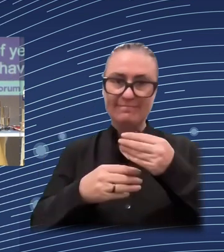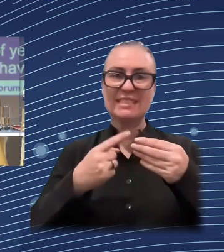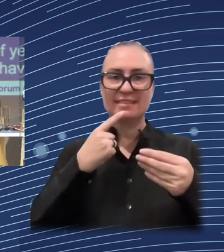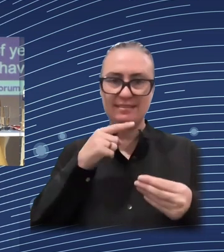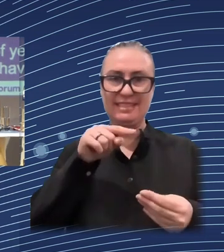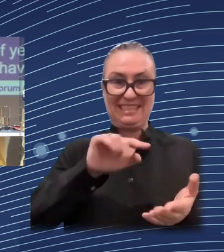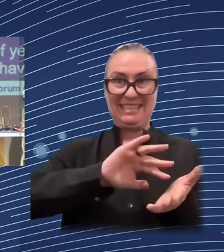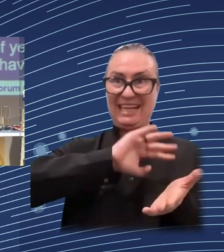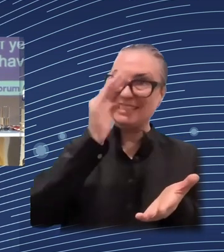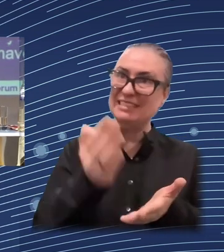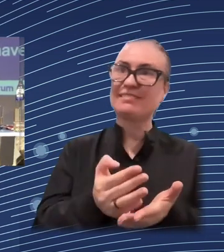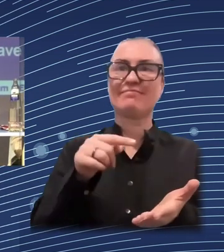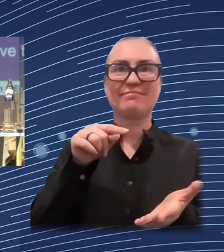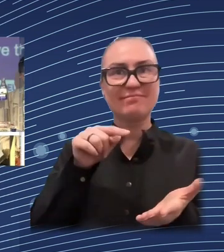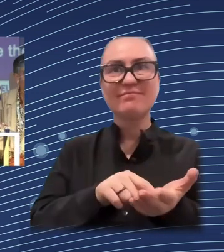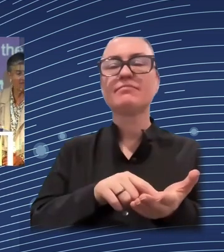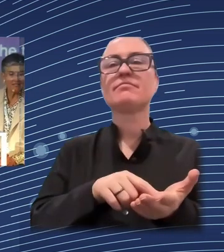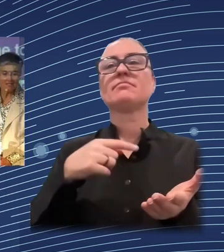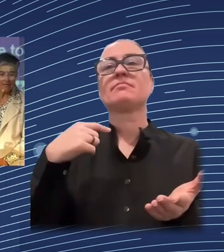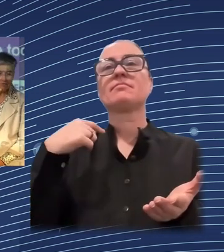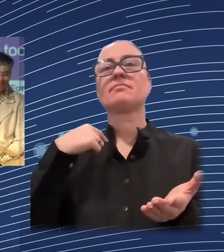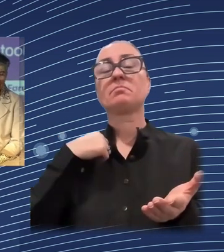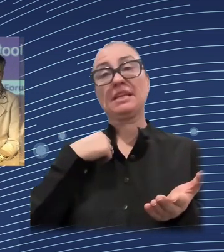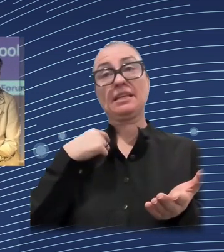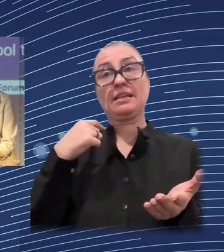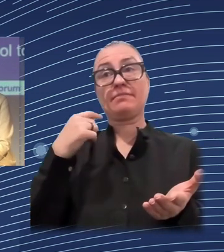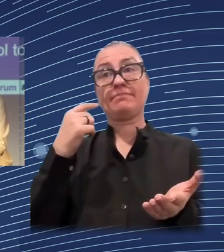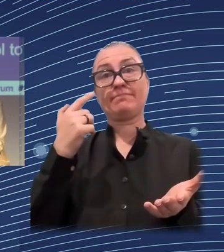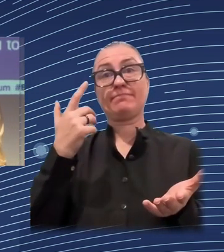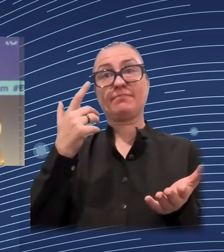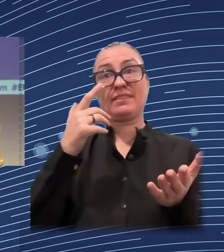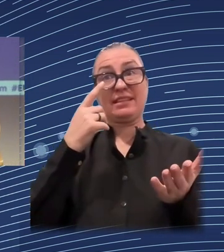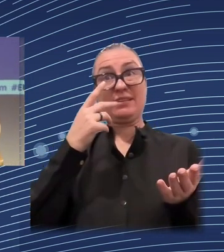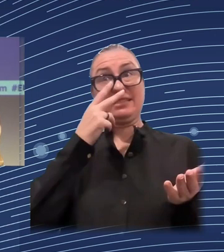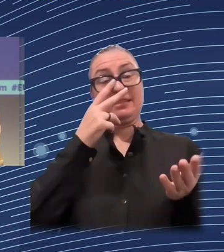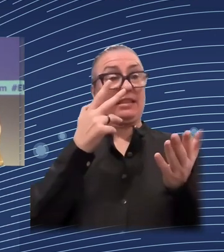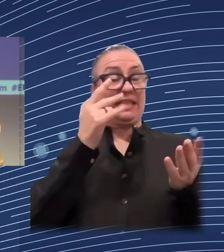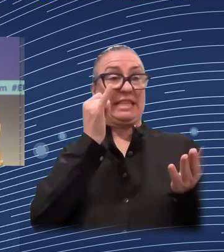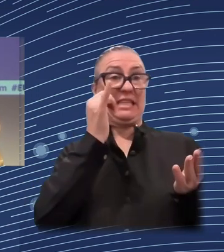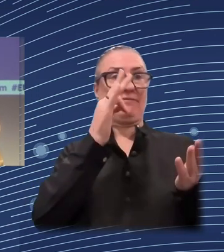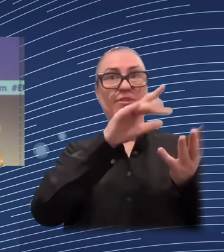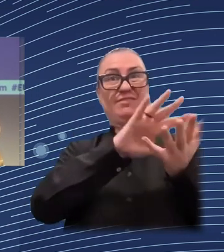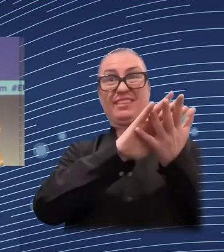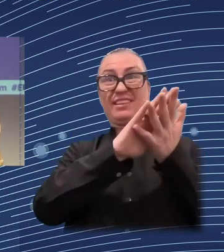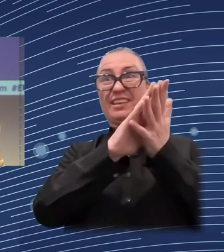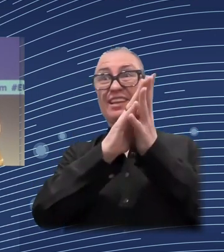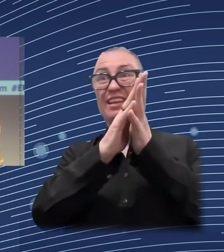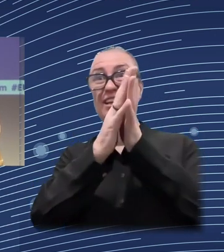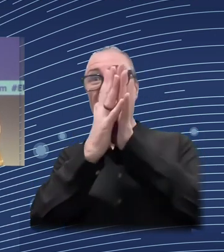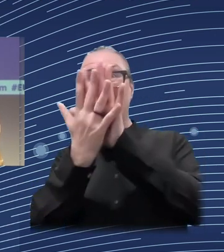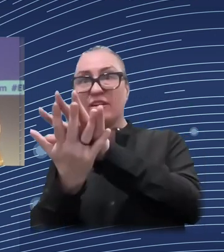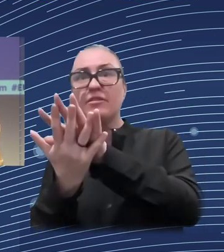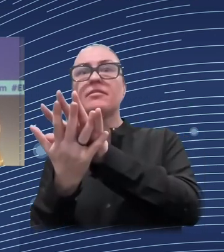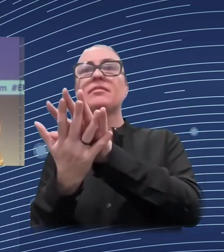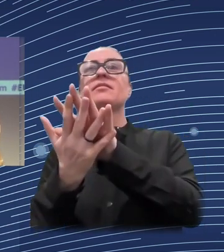have the right data. And just to finish, would say that identifying the impact of any policy is an issue